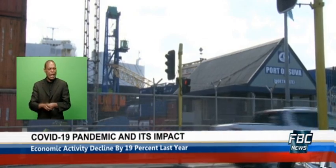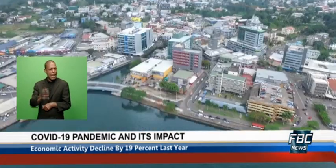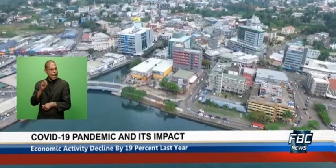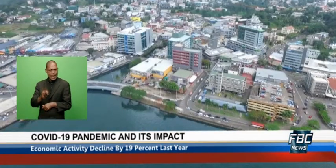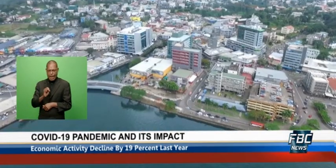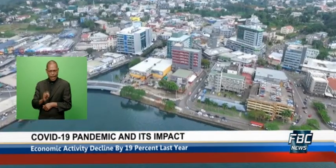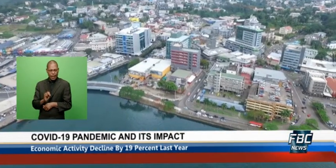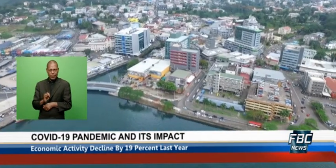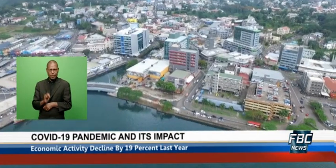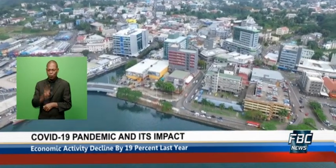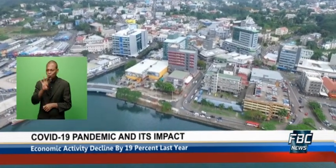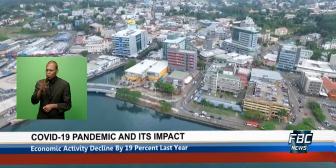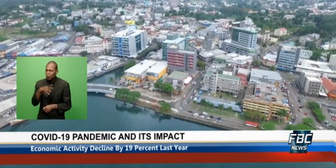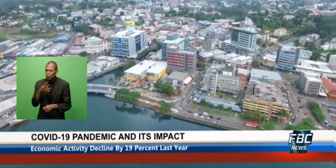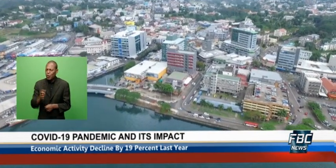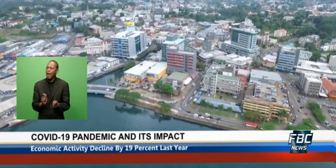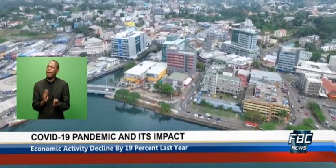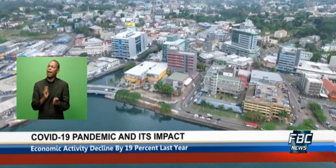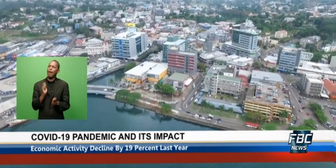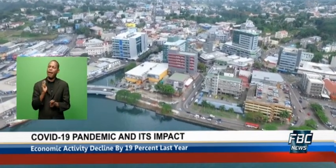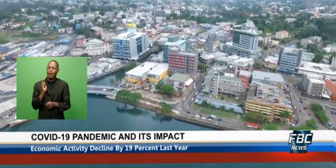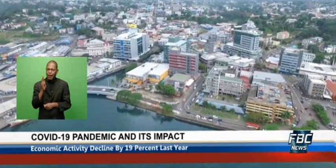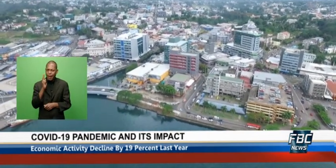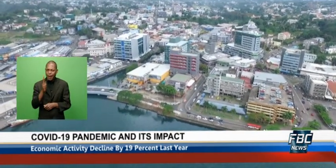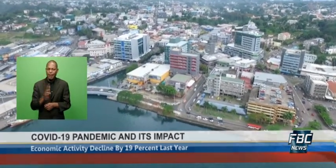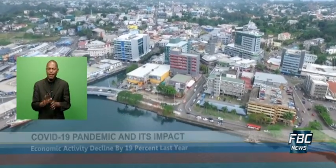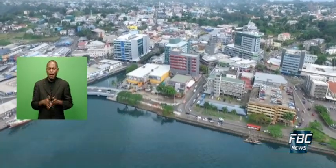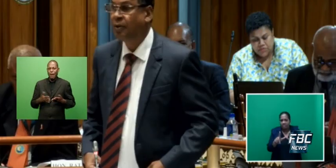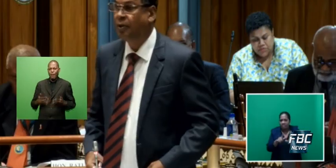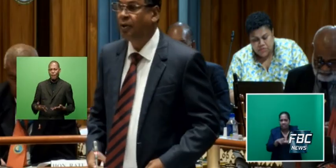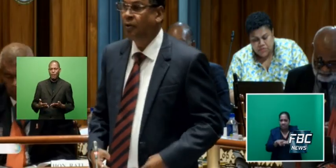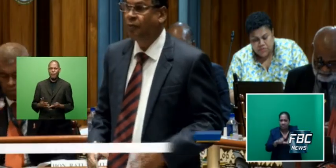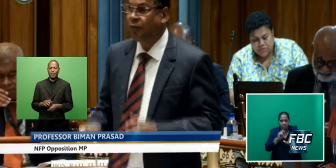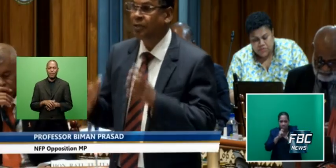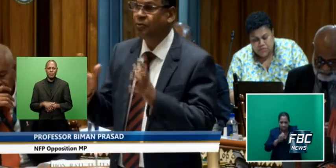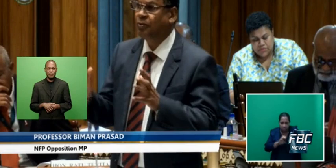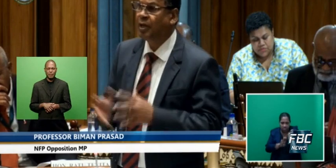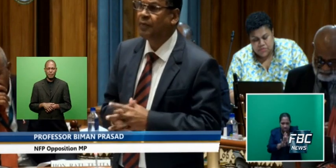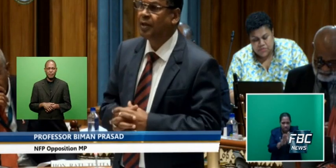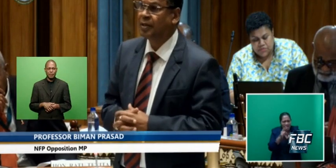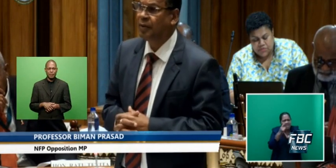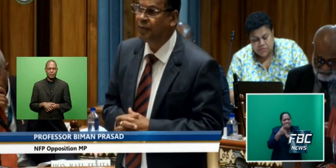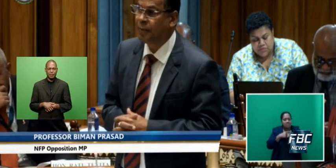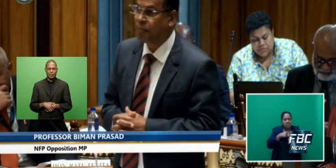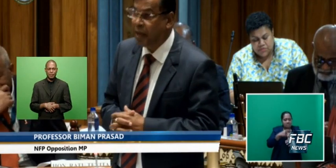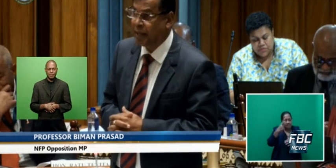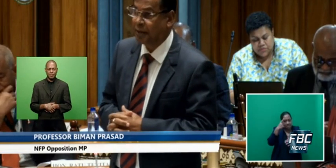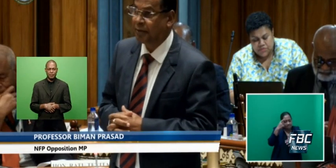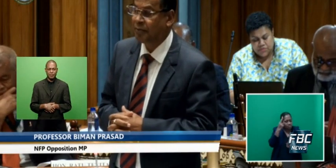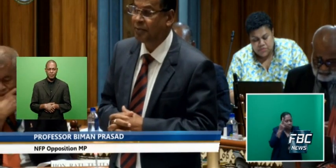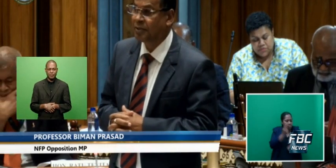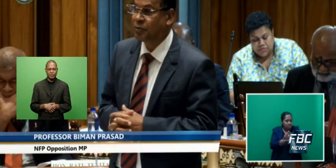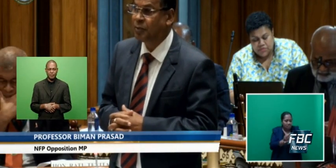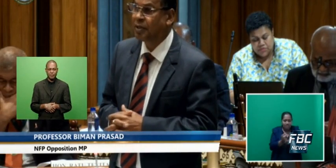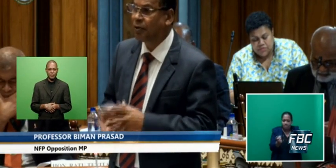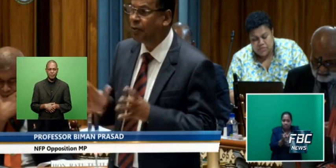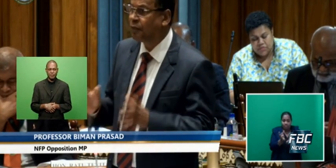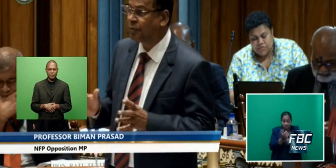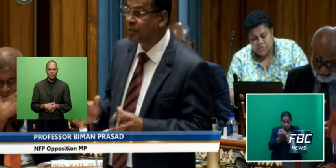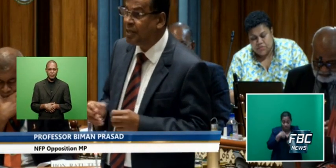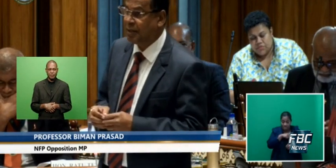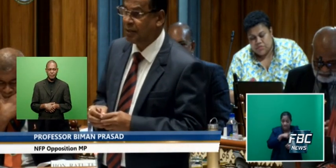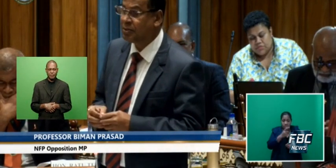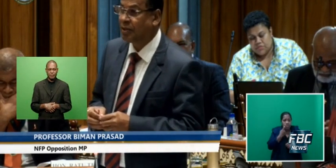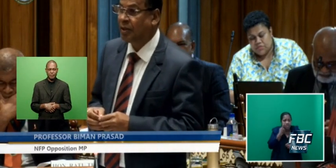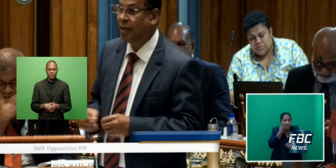re-look at economic recovery strategy. I think it is very important for us to have a recovery plan, Mr. Speaker,